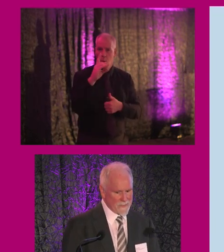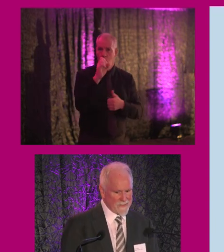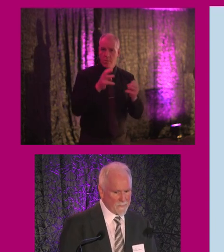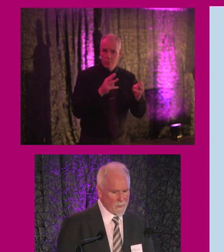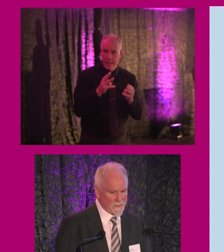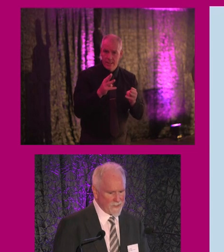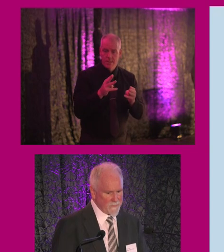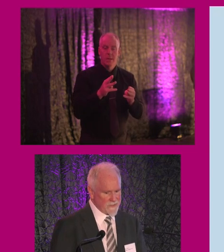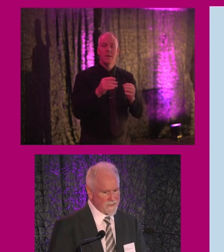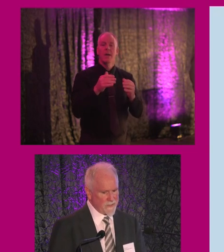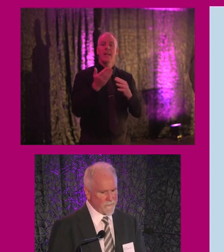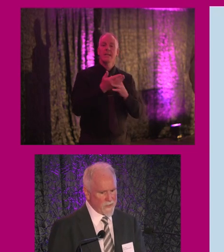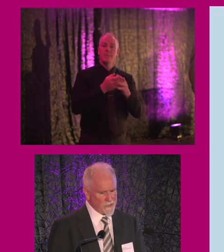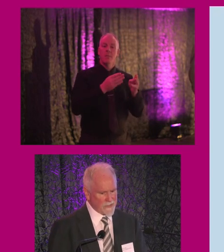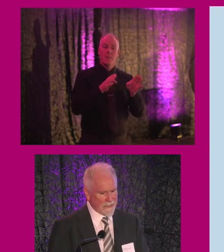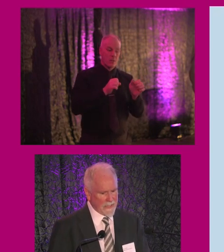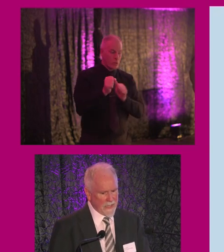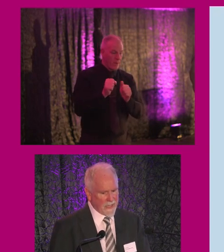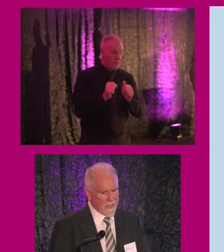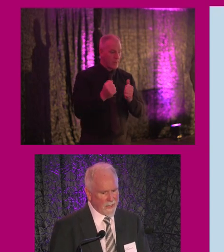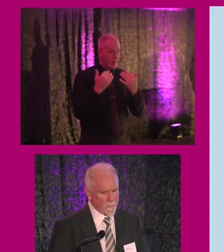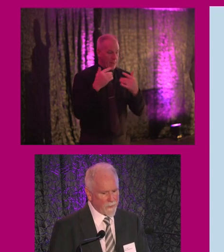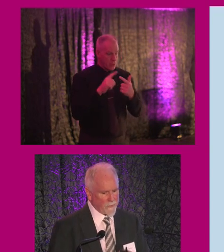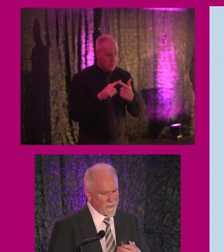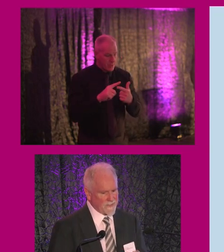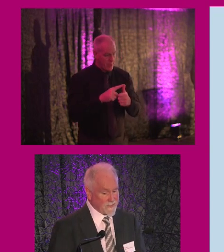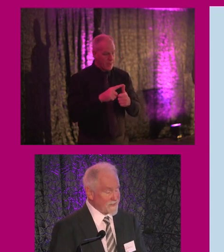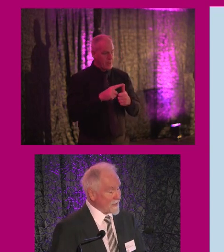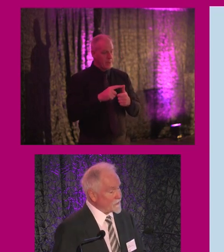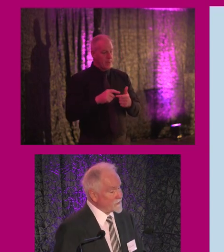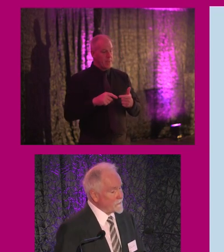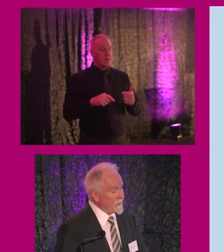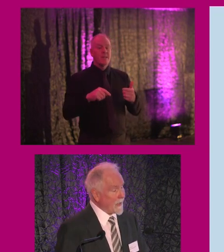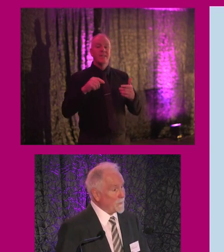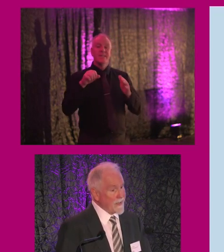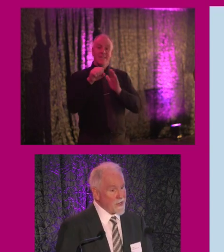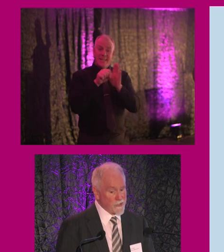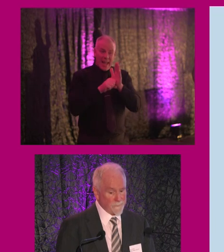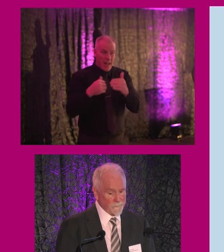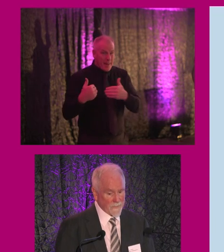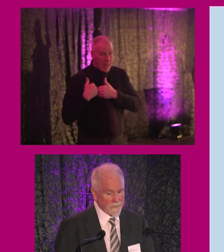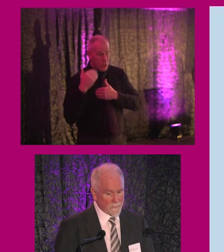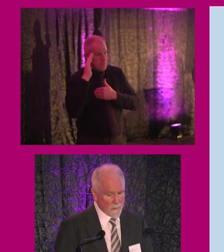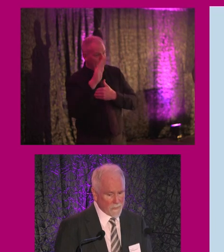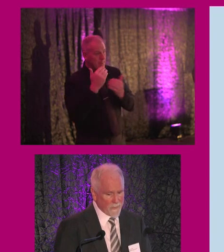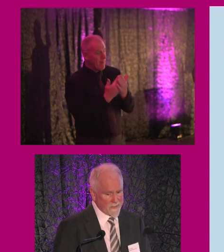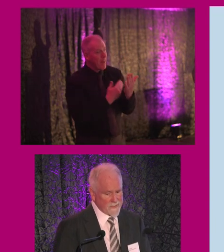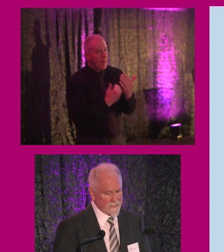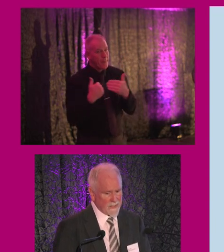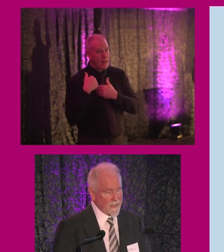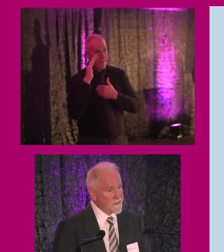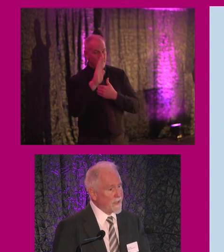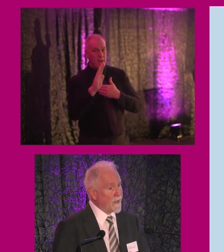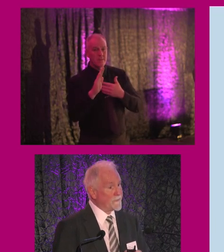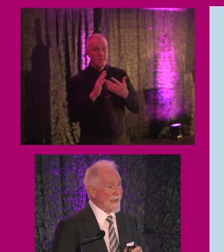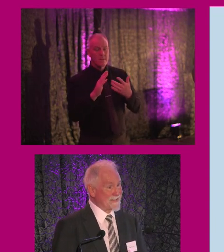accessibility of public services and information, where it's a statutory obligation for public bodies